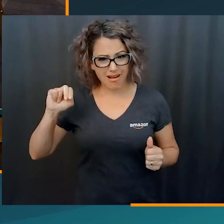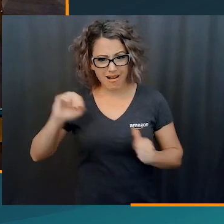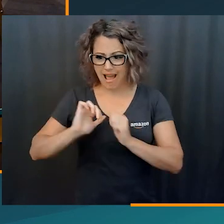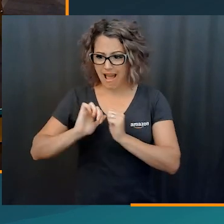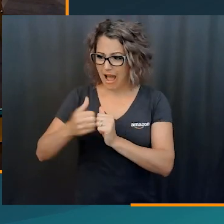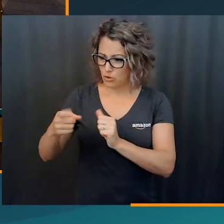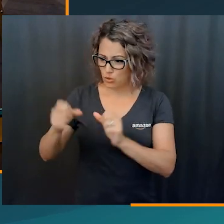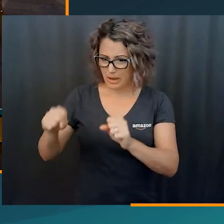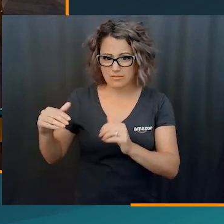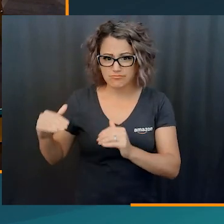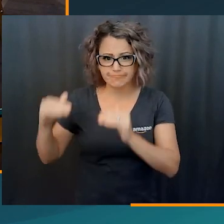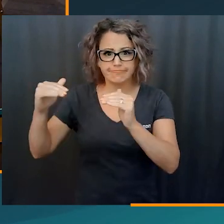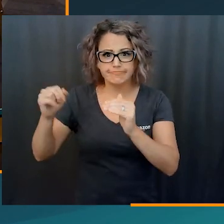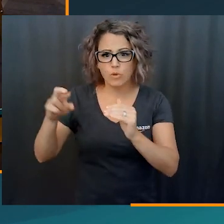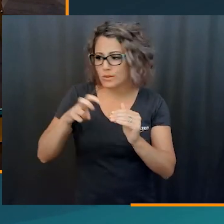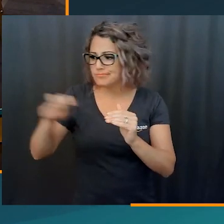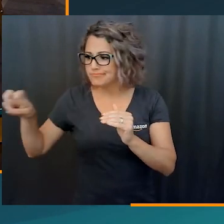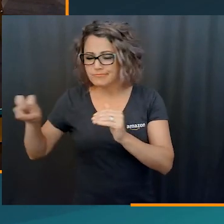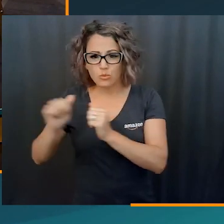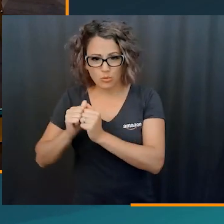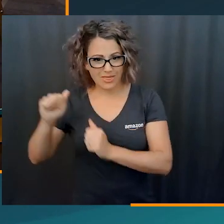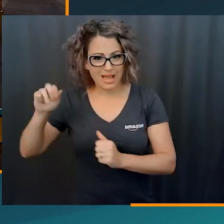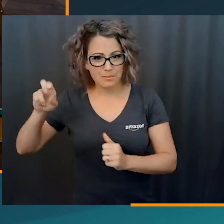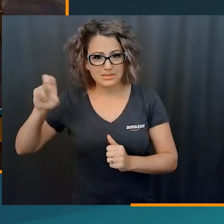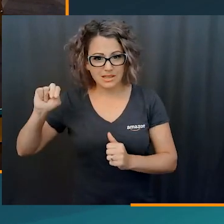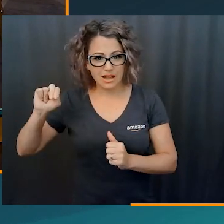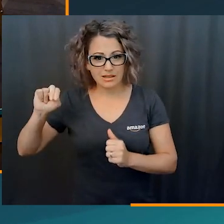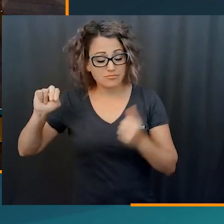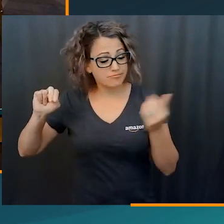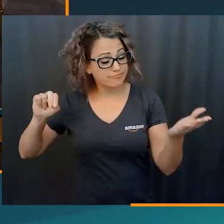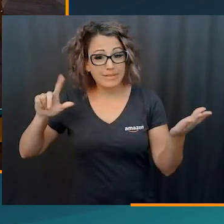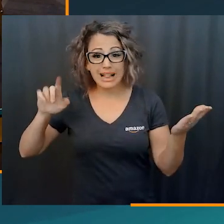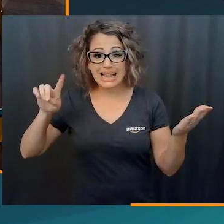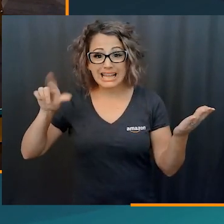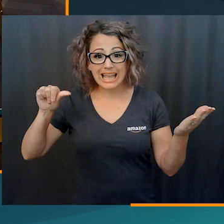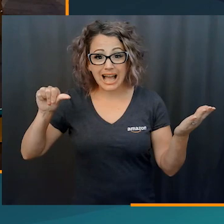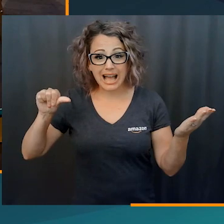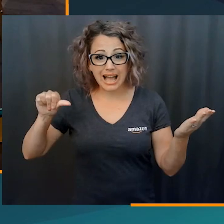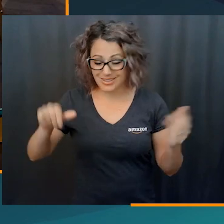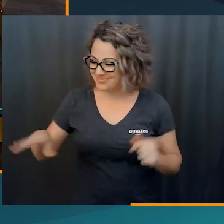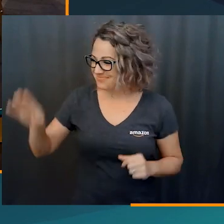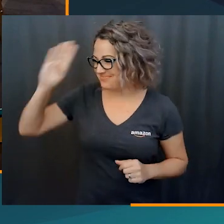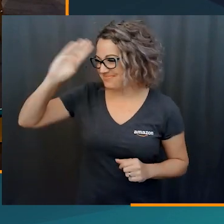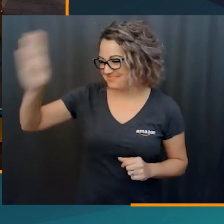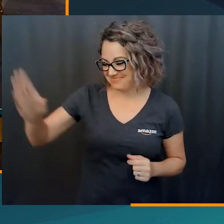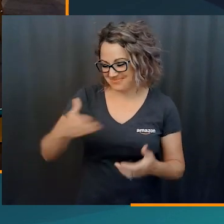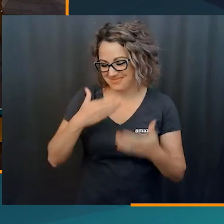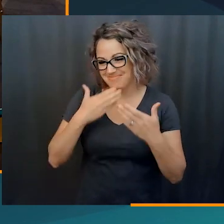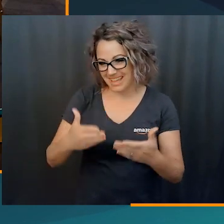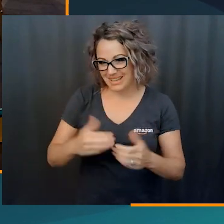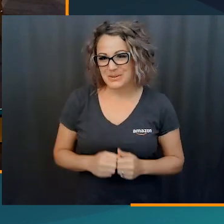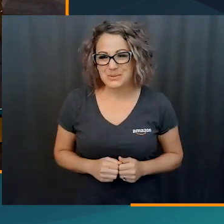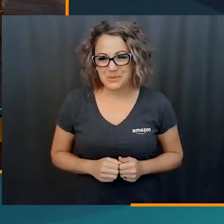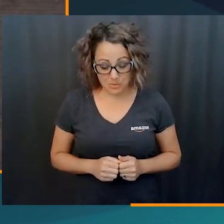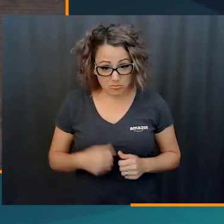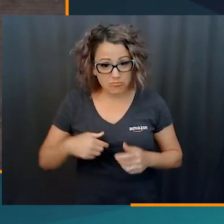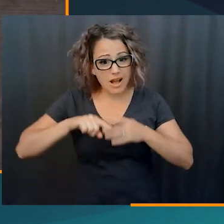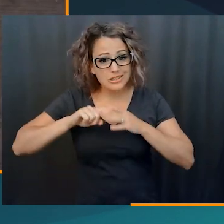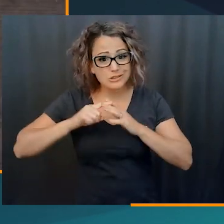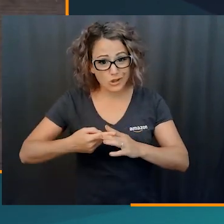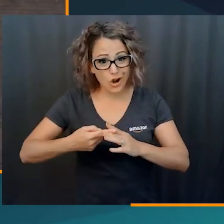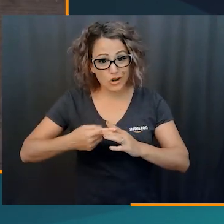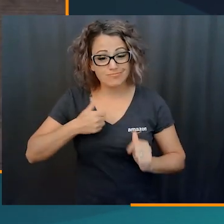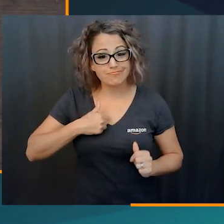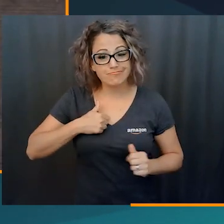you about your journey and how you've been able to easily transition teams at Amazon. So Lydia, let's start with you. Hi, Anthony.